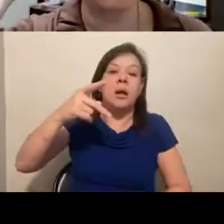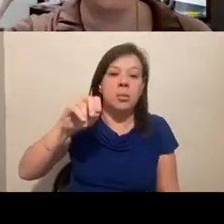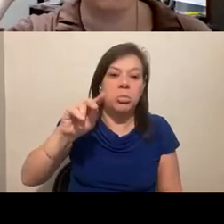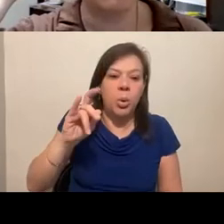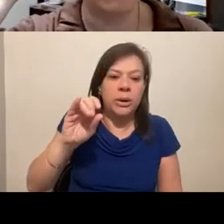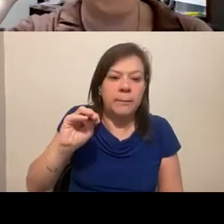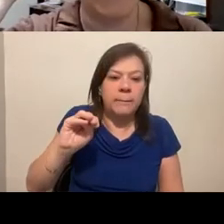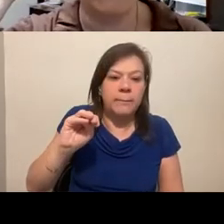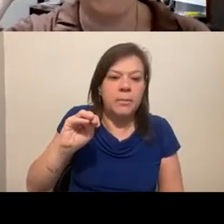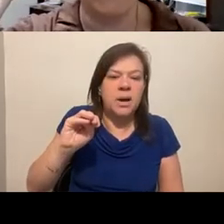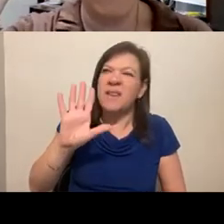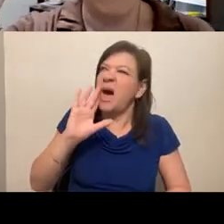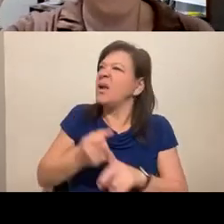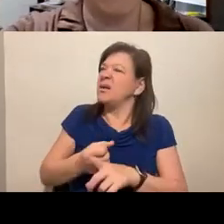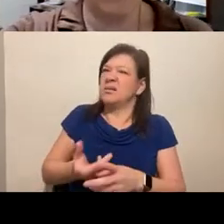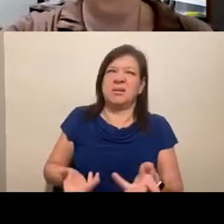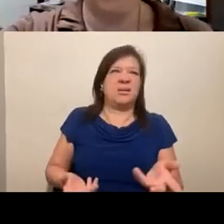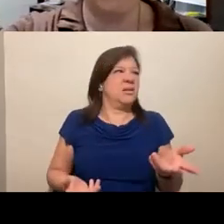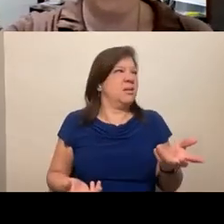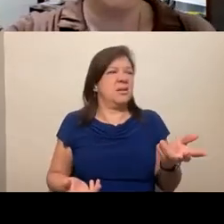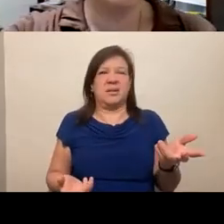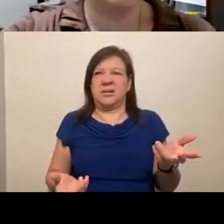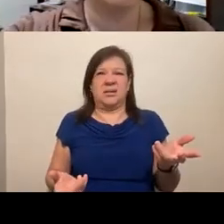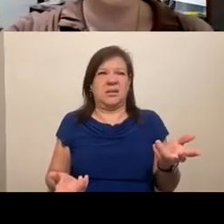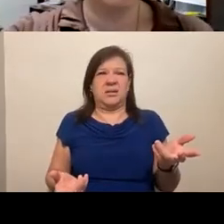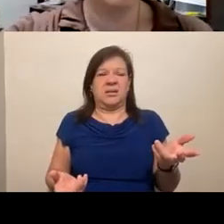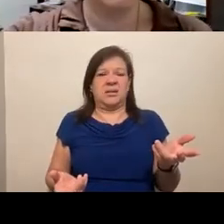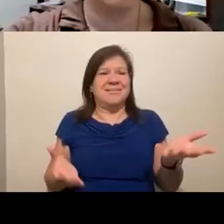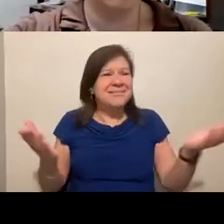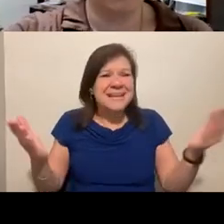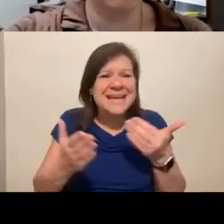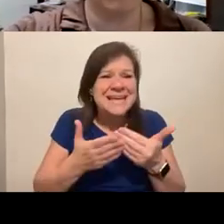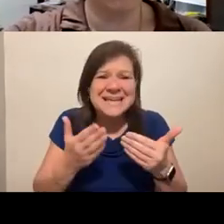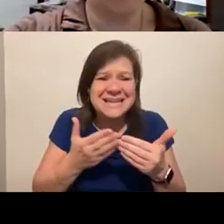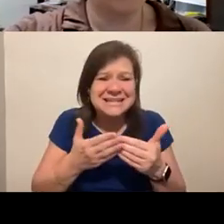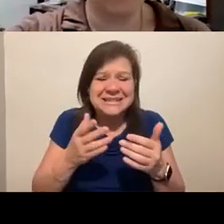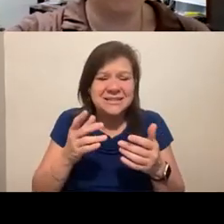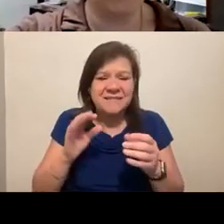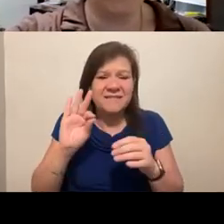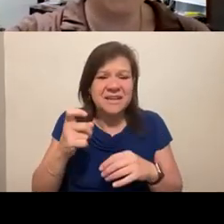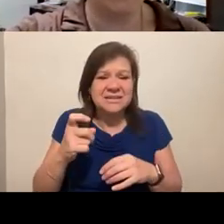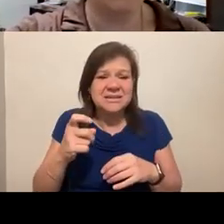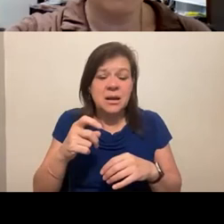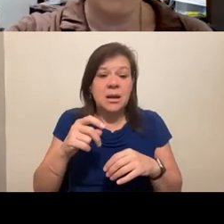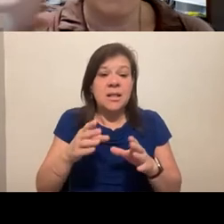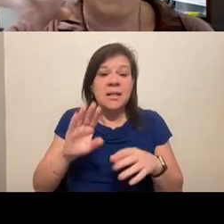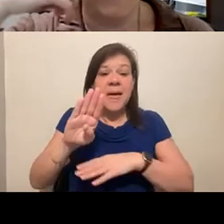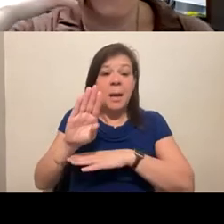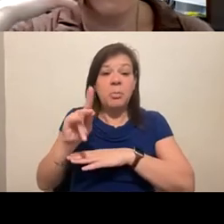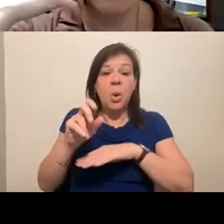just struck me as such a, an easy thing to change by changing that podium to a table.